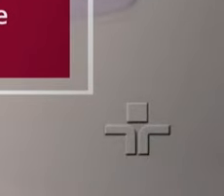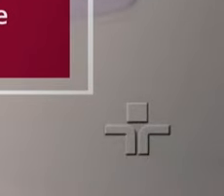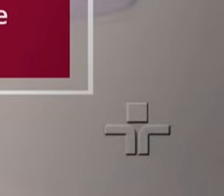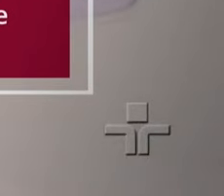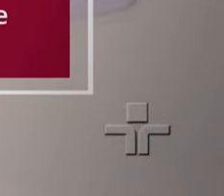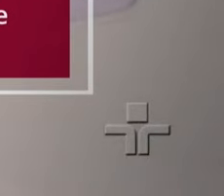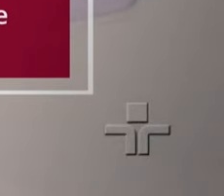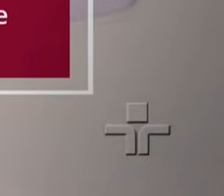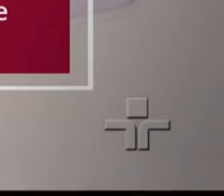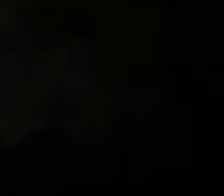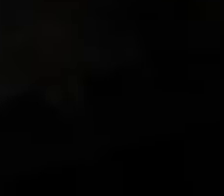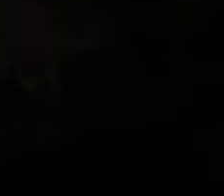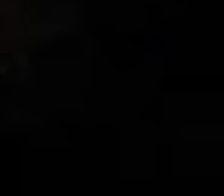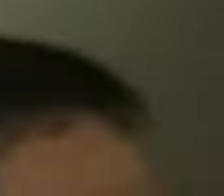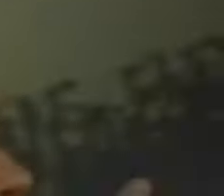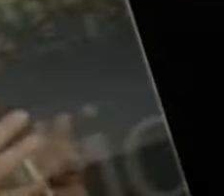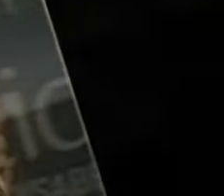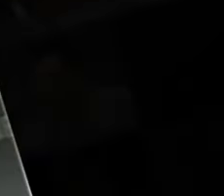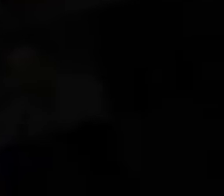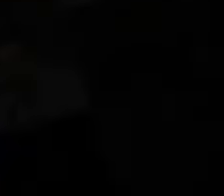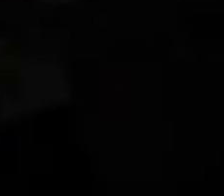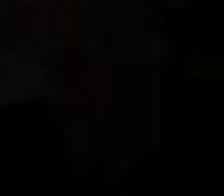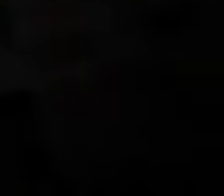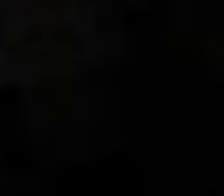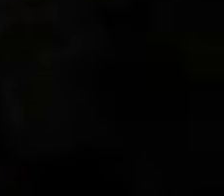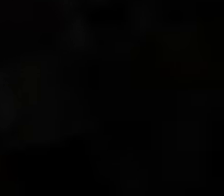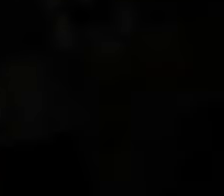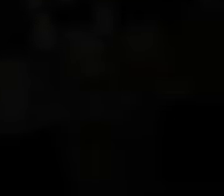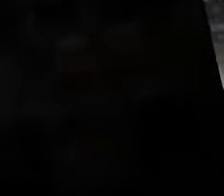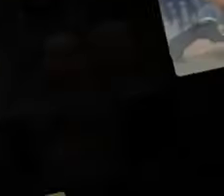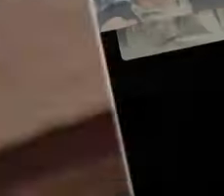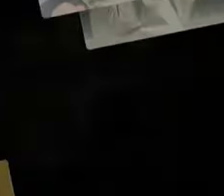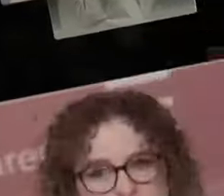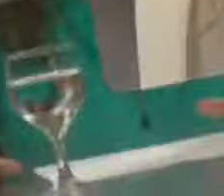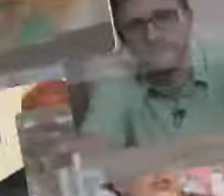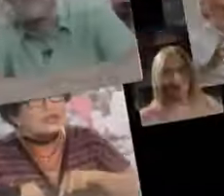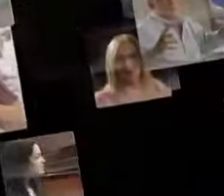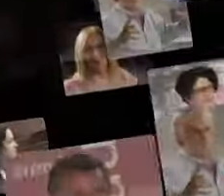To explain and interpret the human reality through fantasy? What missing